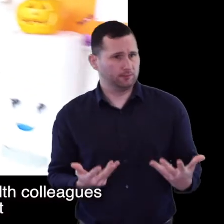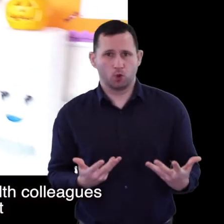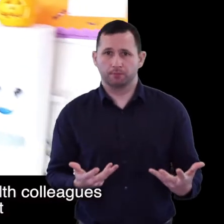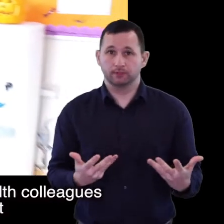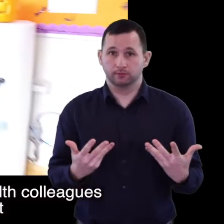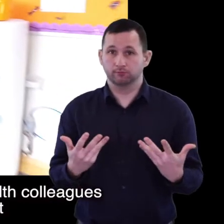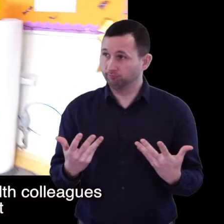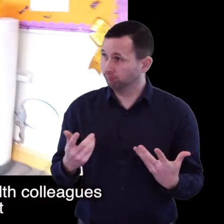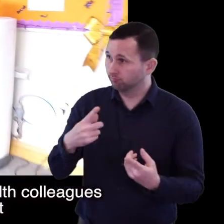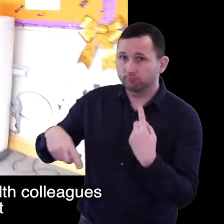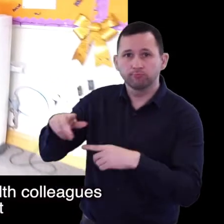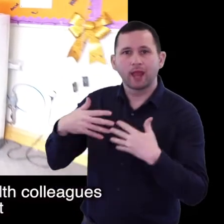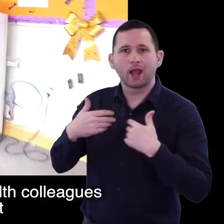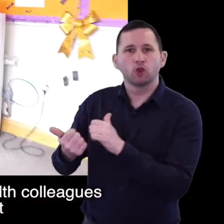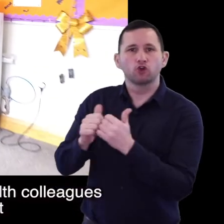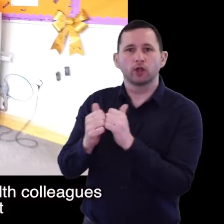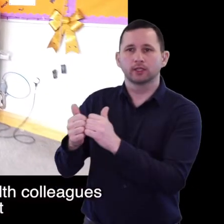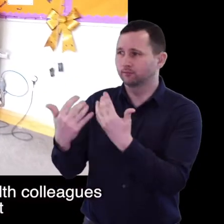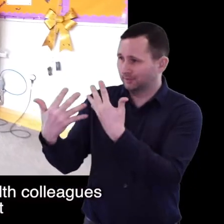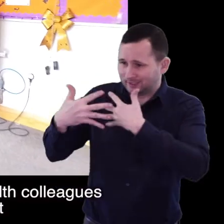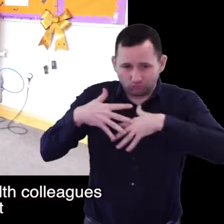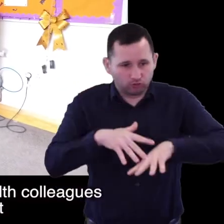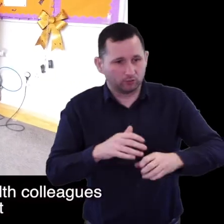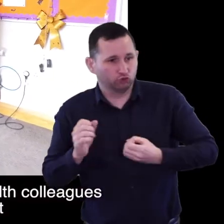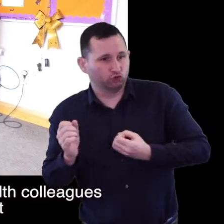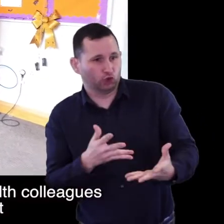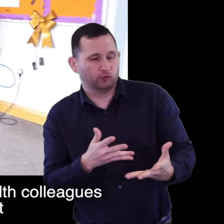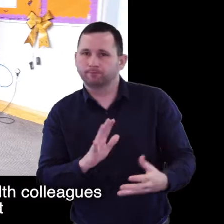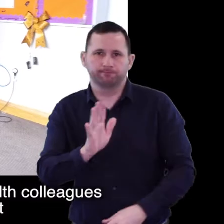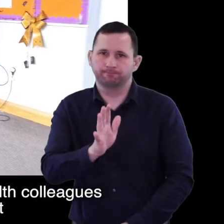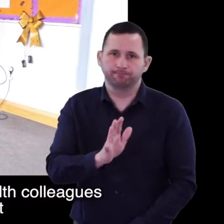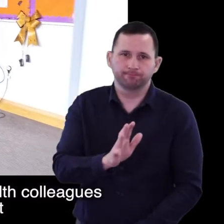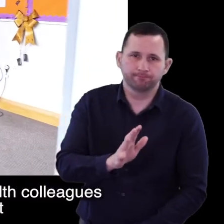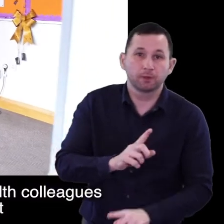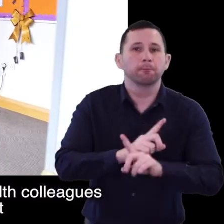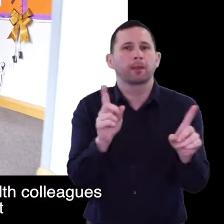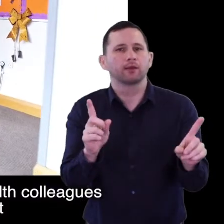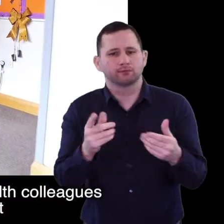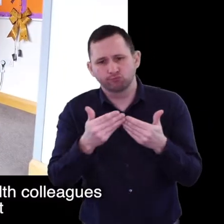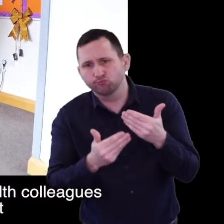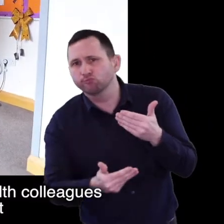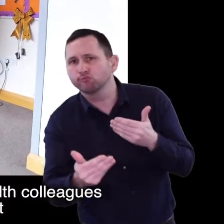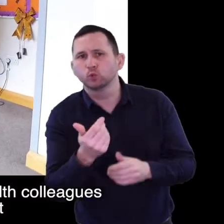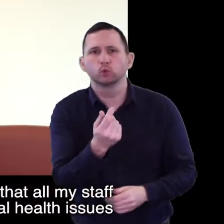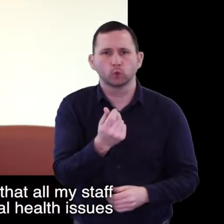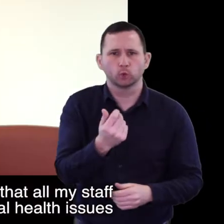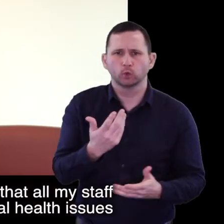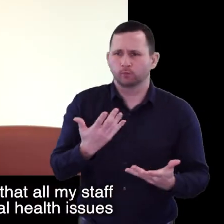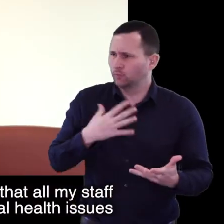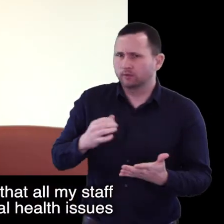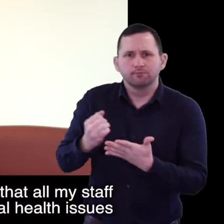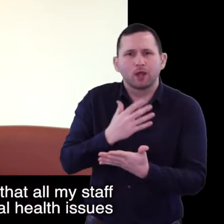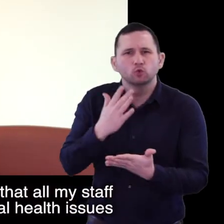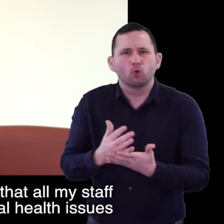Mental health provision at the moment in terms of health colleagues integrated within the service, no it doesn't. However